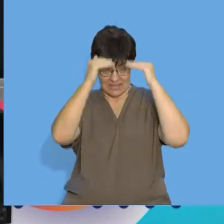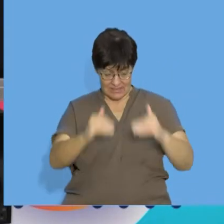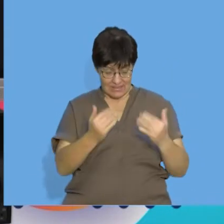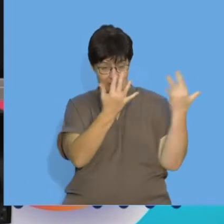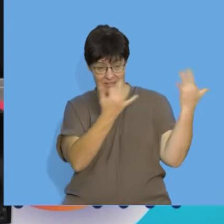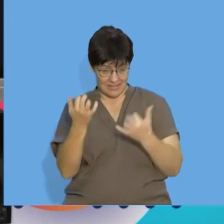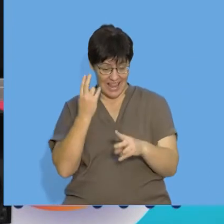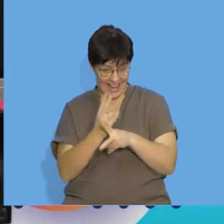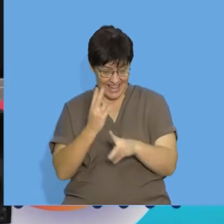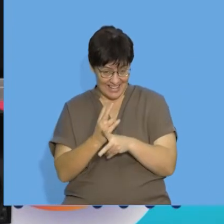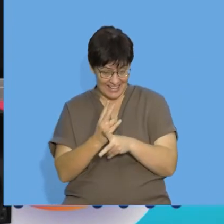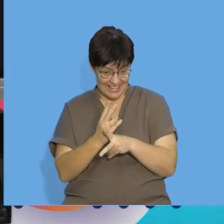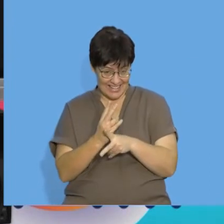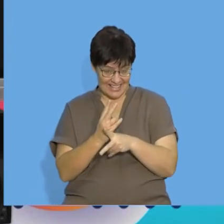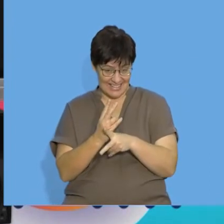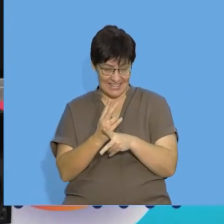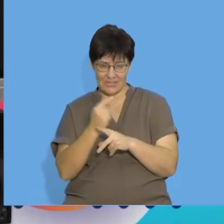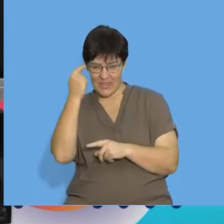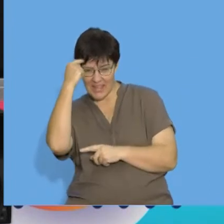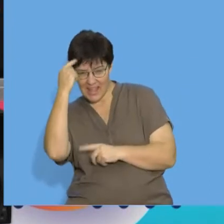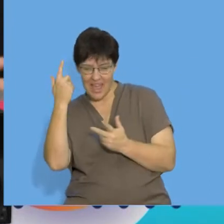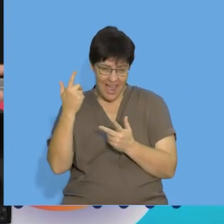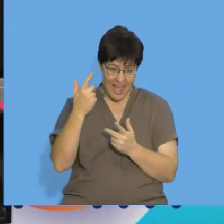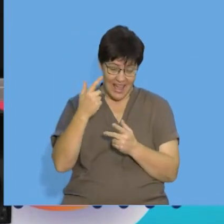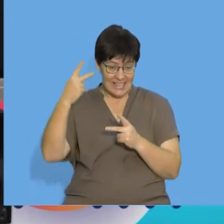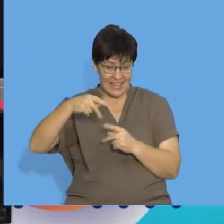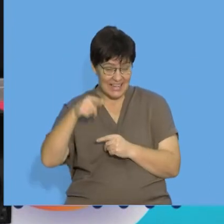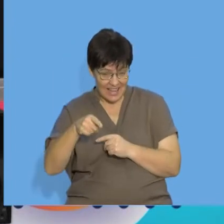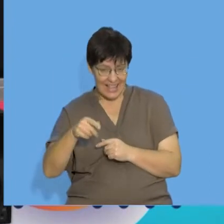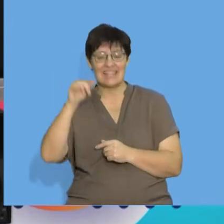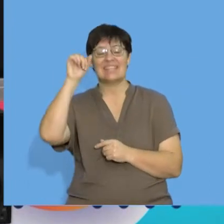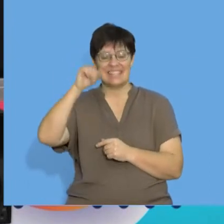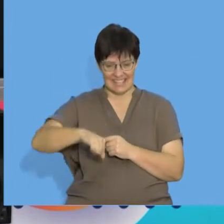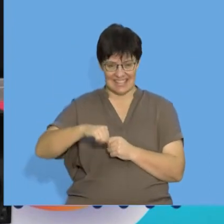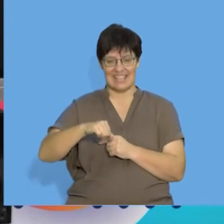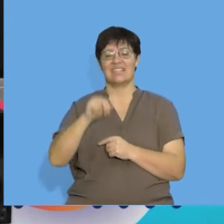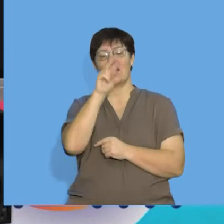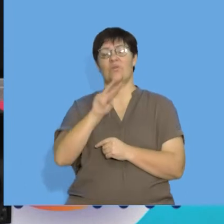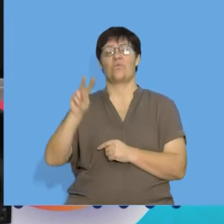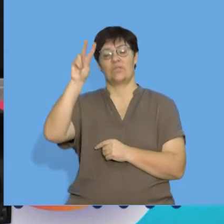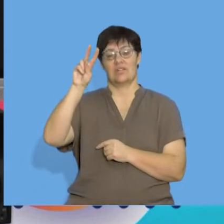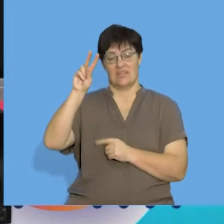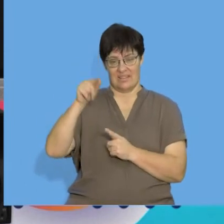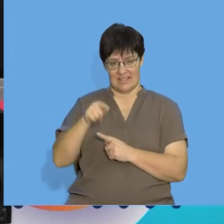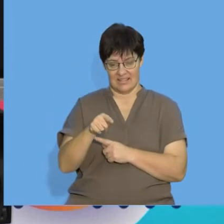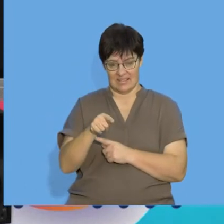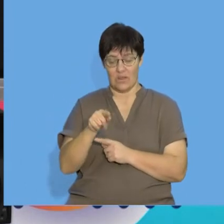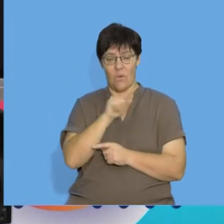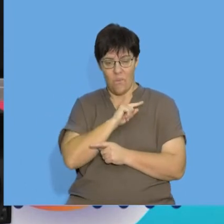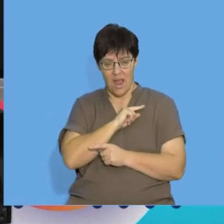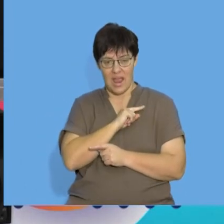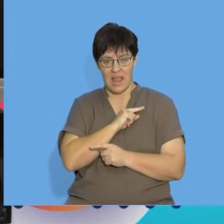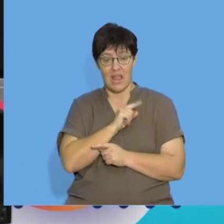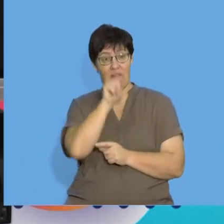and what is the second difference again, I'm hoping you're thinking of a definition. The second difference is the